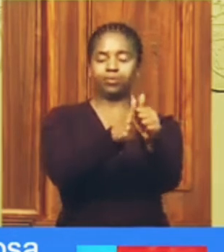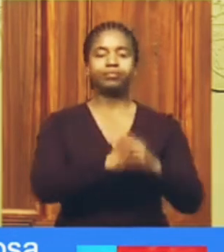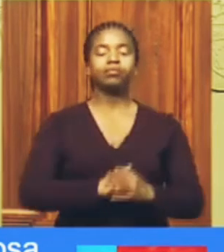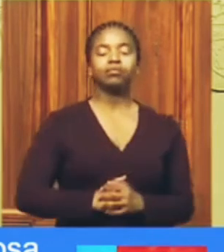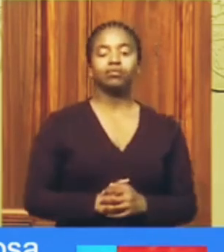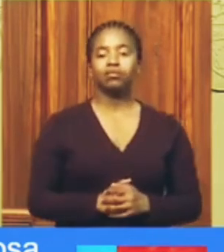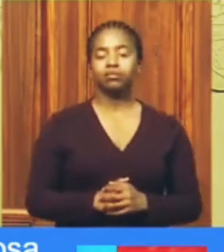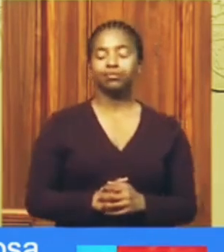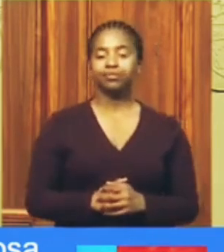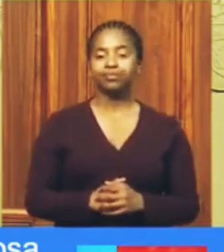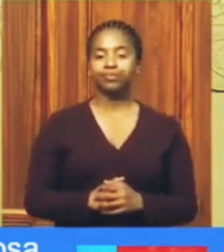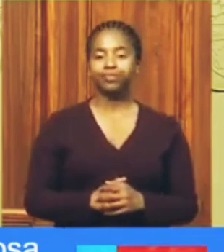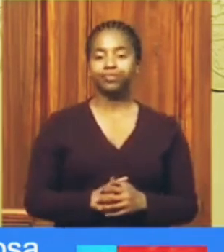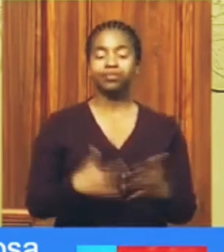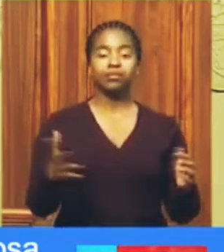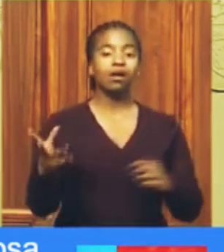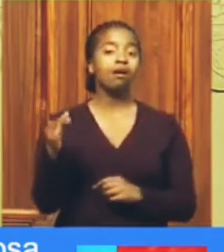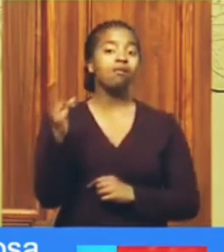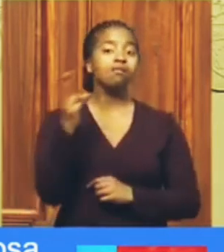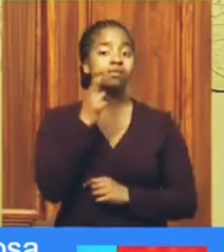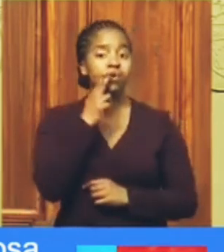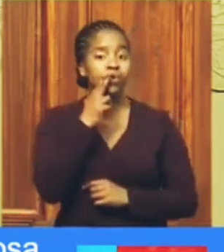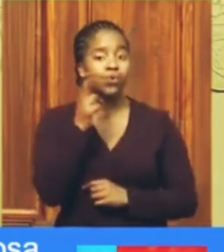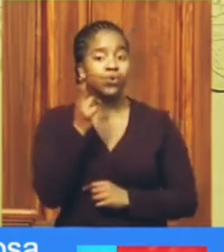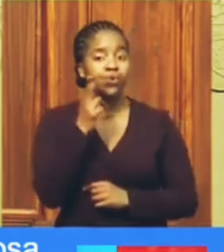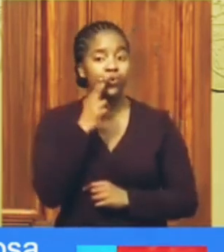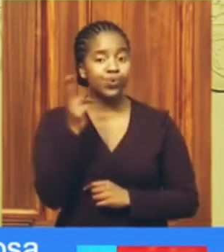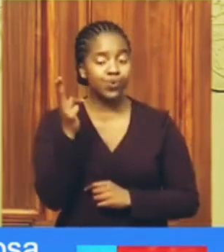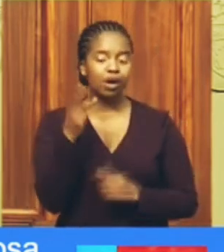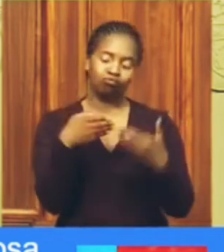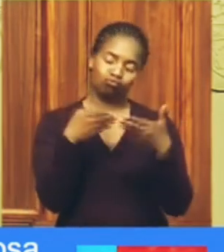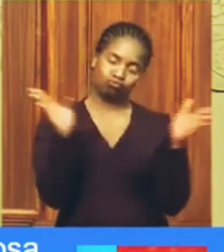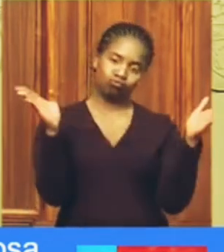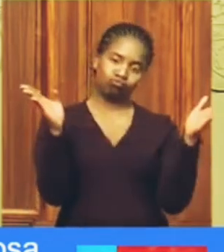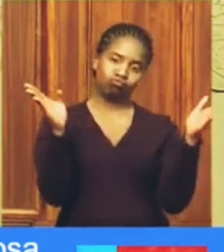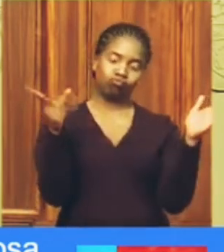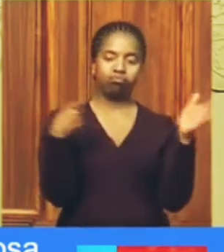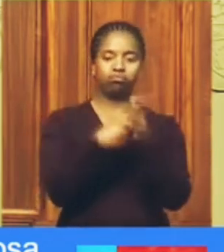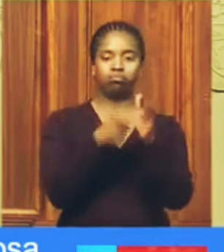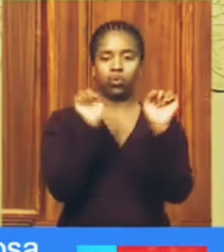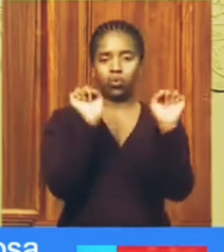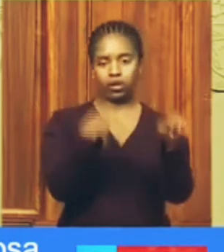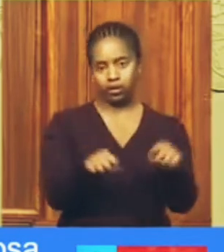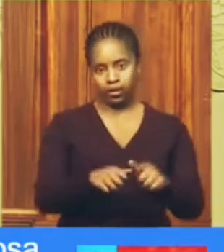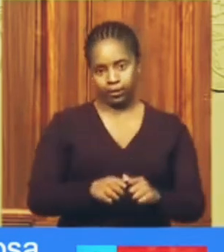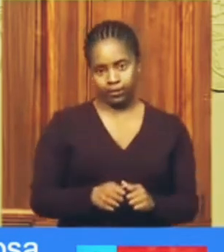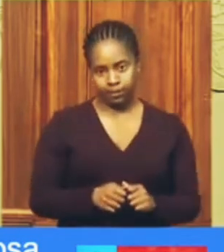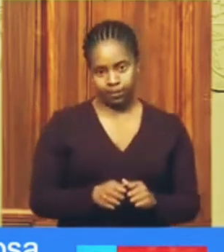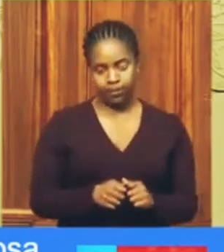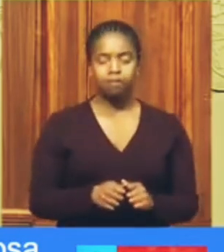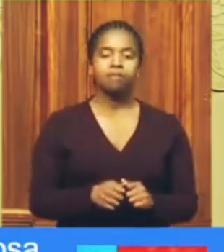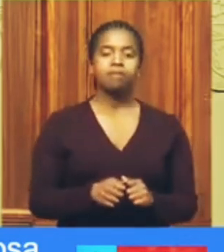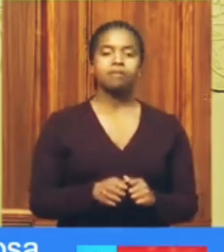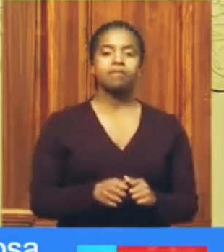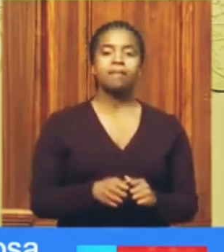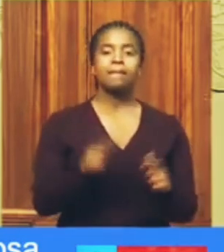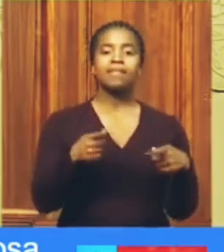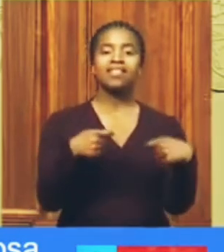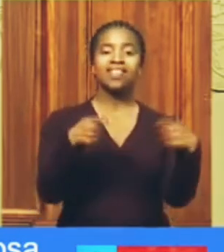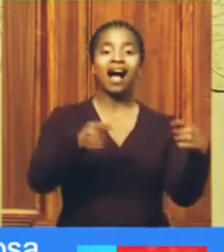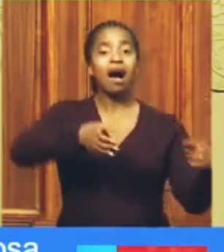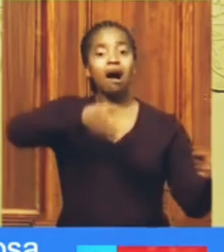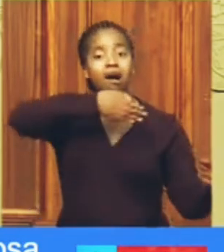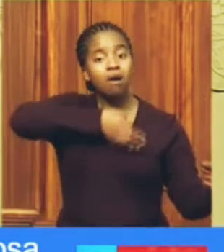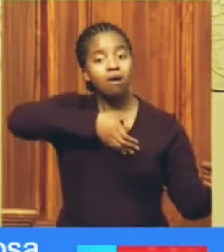Restrictions on the sale of tobacco will be lifted. The suspension of the sale of